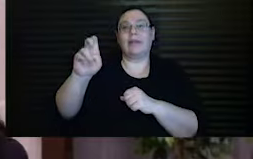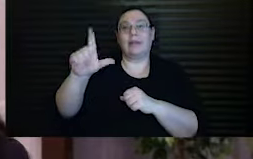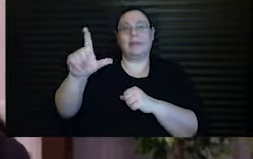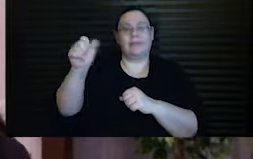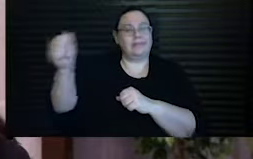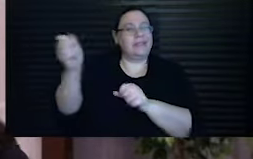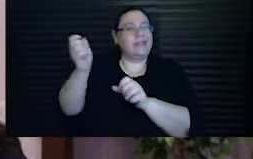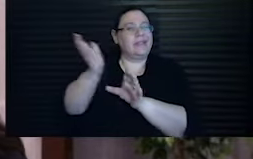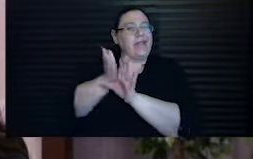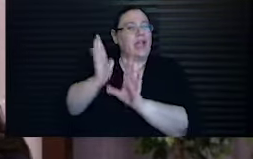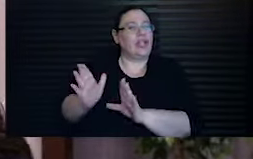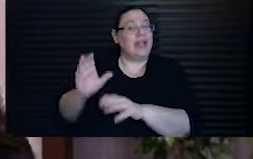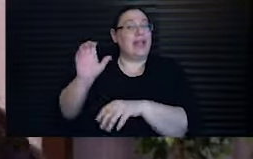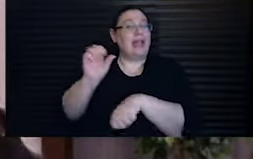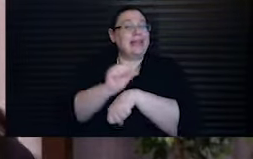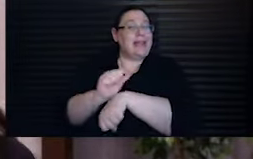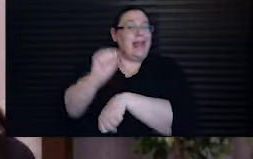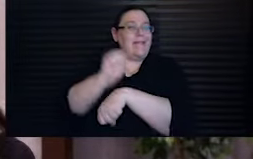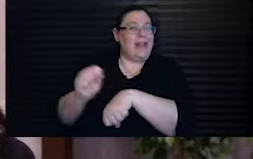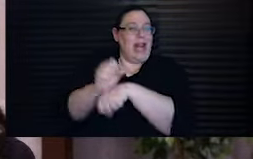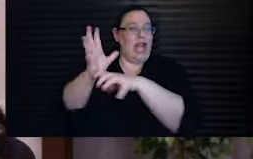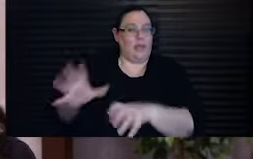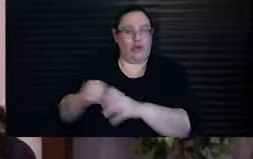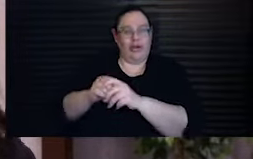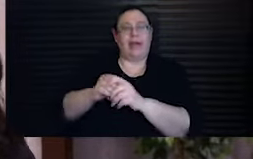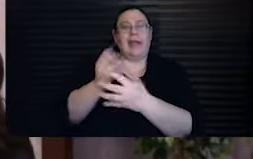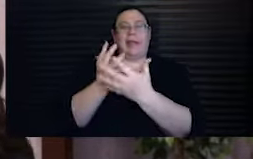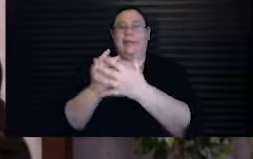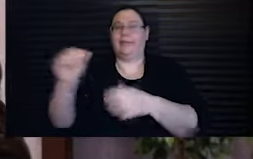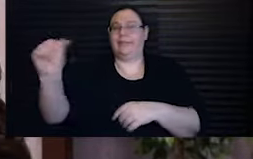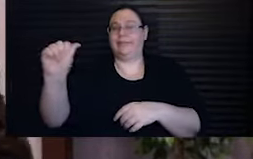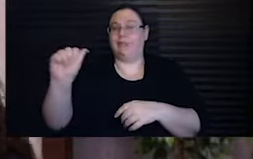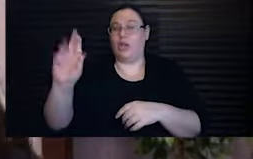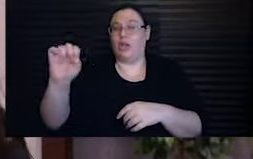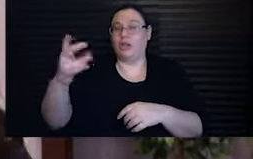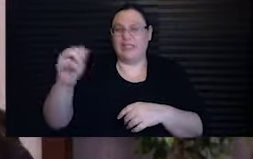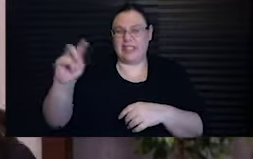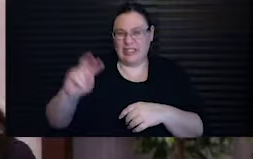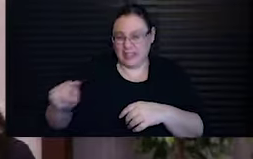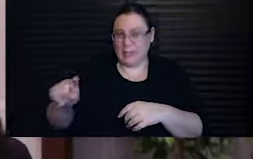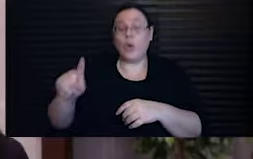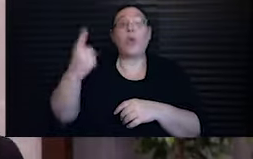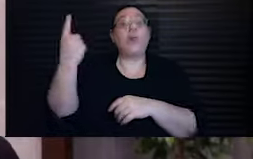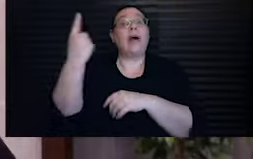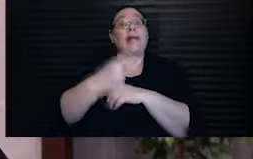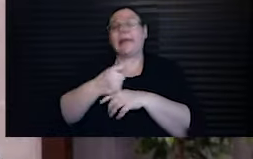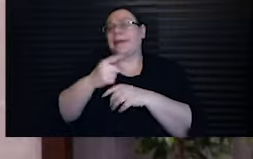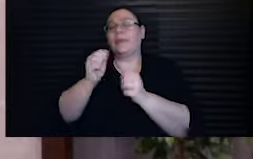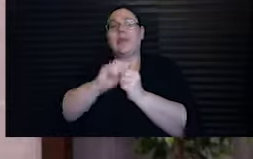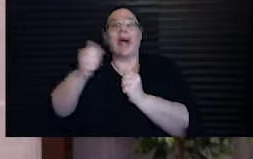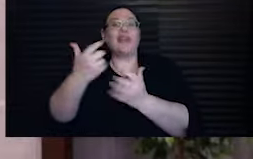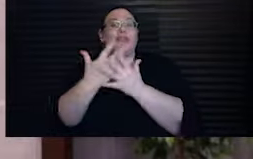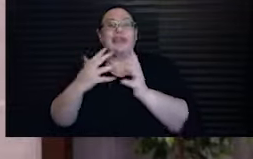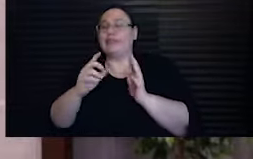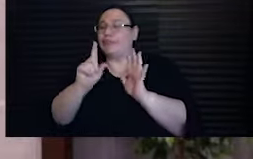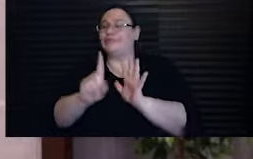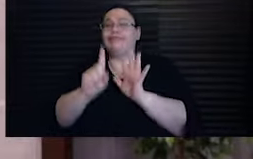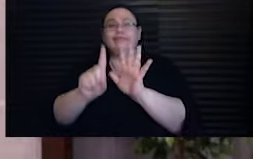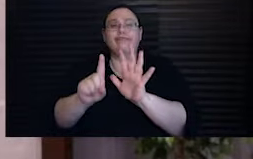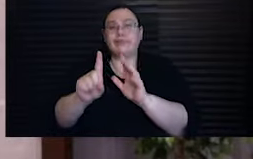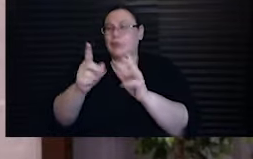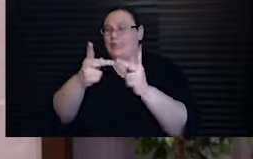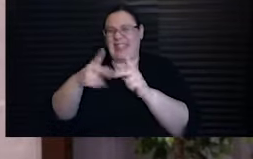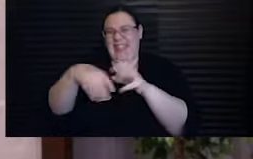and enslaved laborer in that camp. He was marching with fellow prisoners one day to a work site just outside the camp,